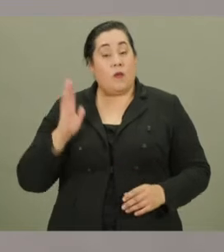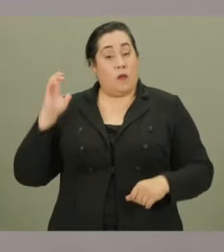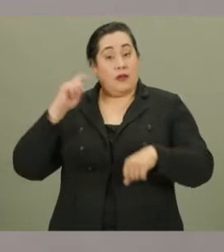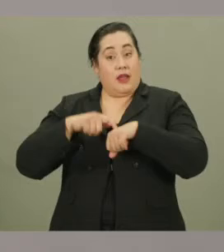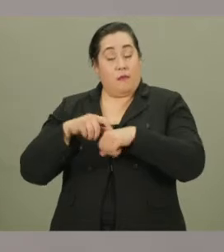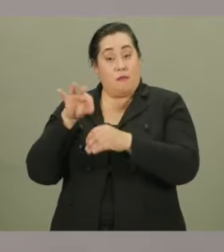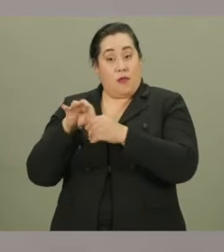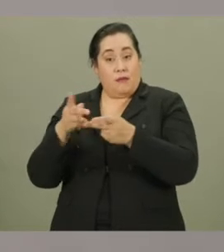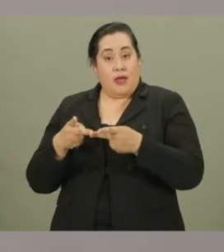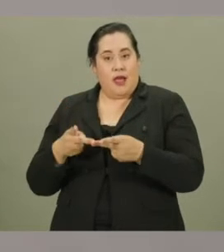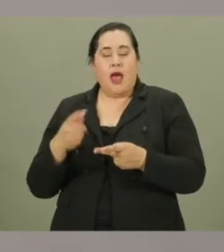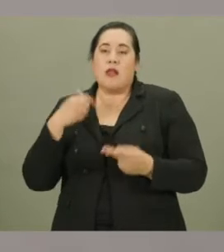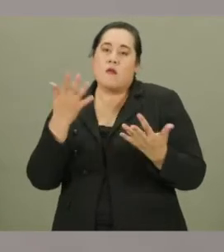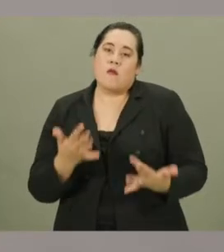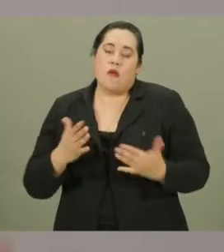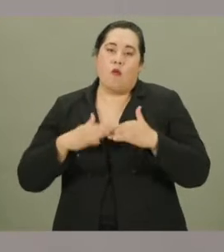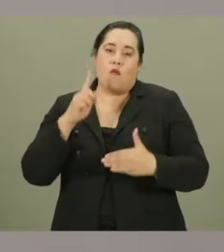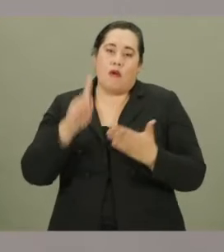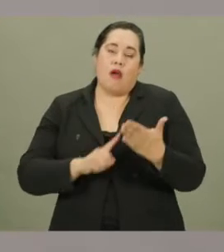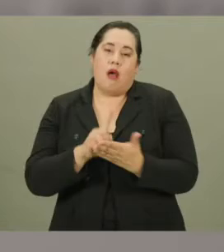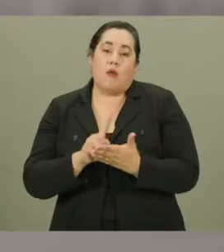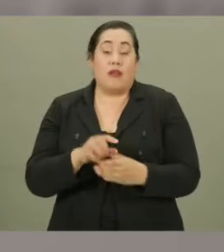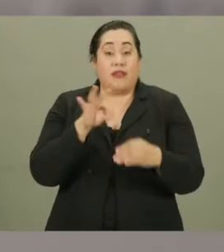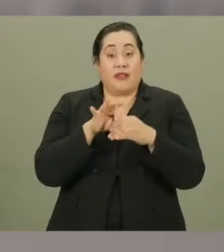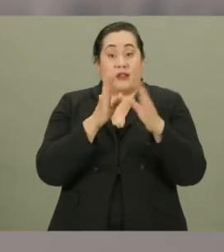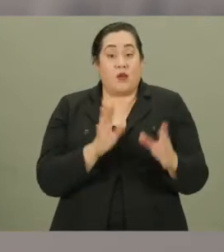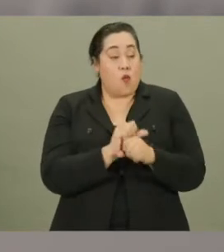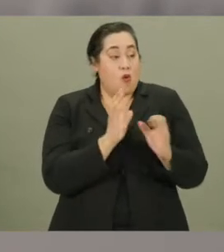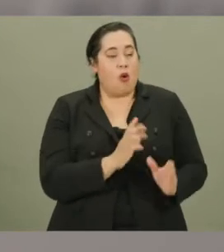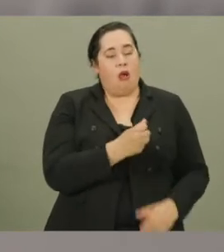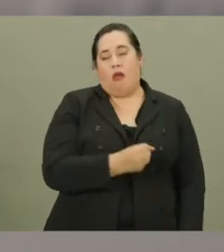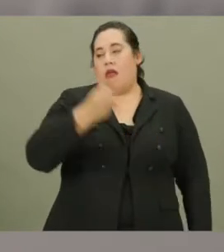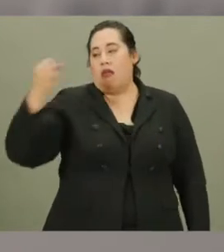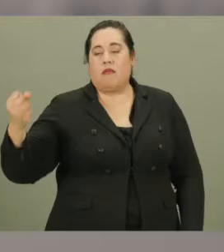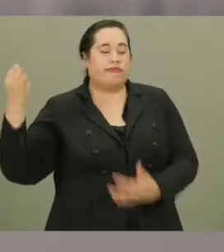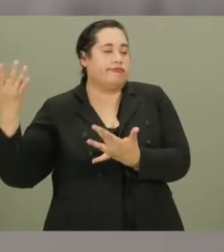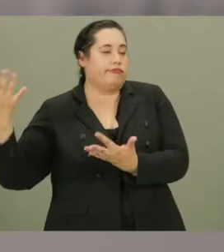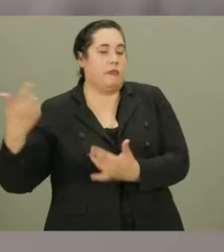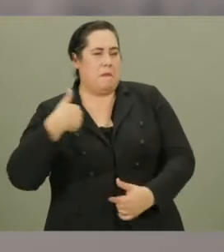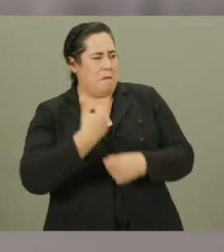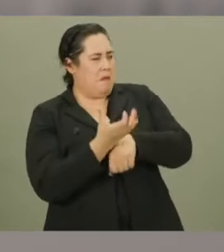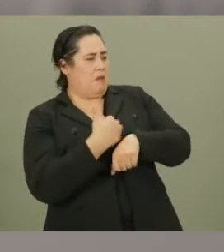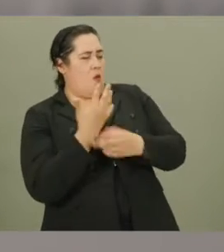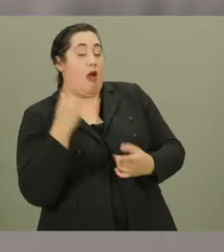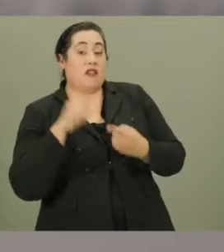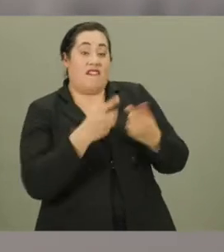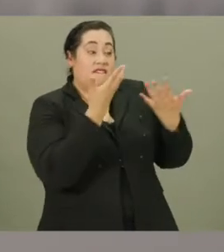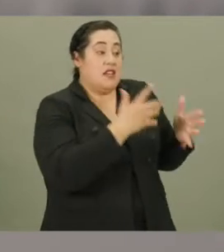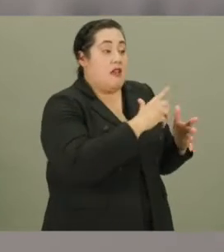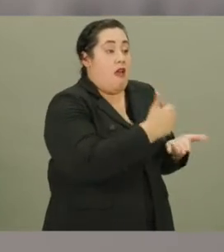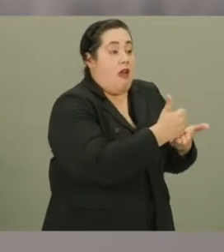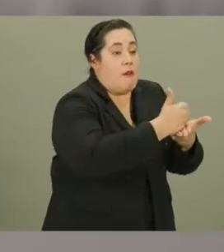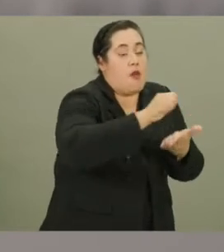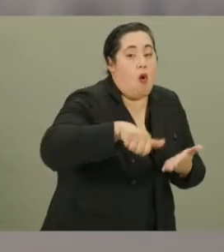At one time at a polling place, I had to wait over an hour. The election workers put me to the side and made me wait until they finished